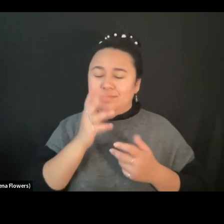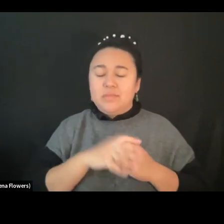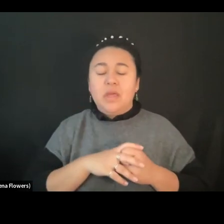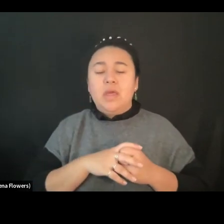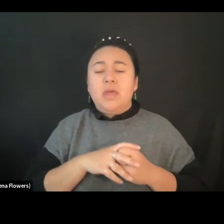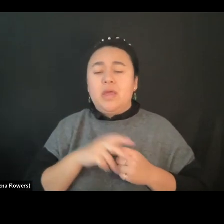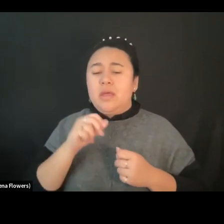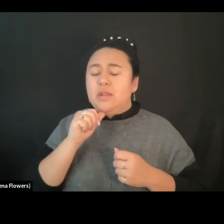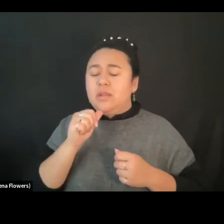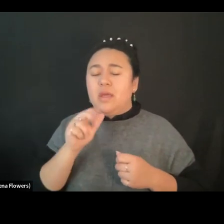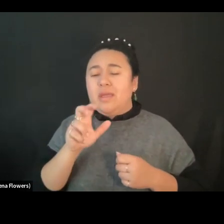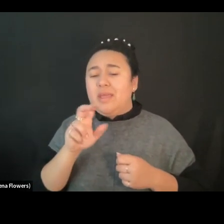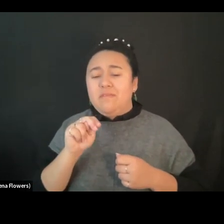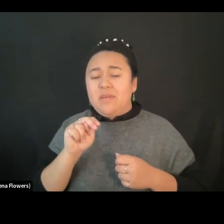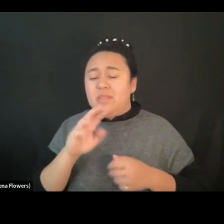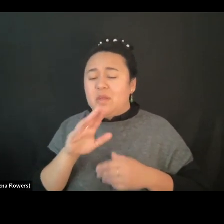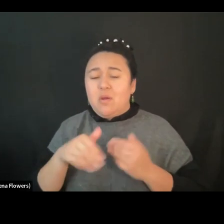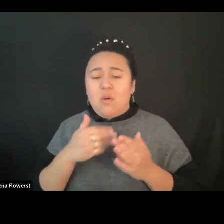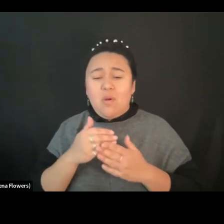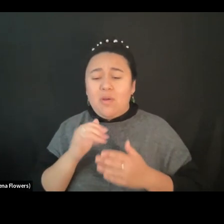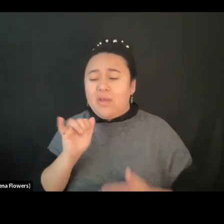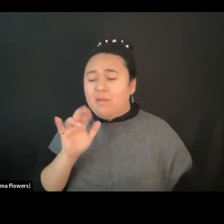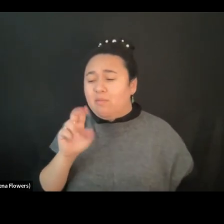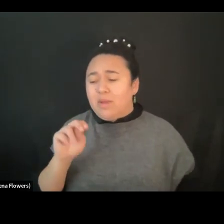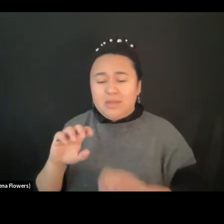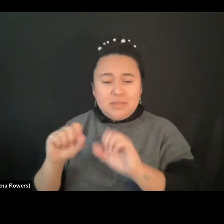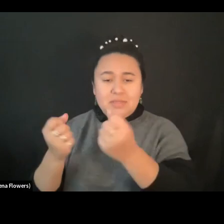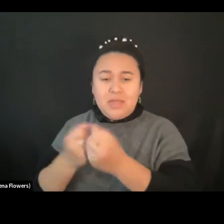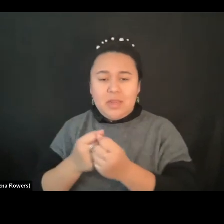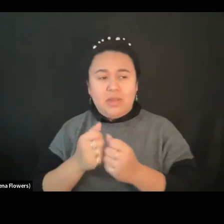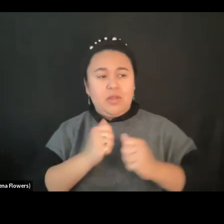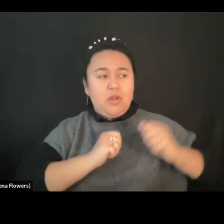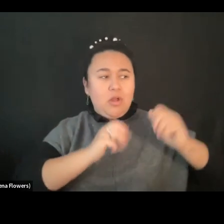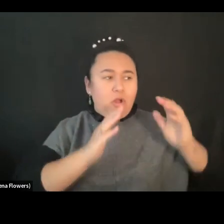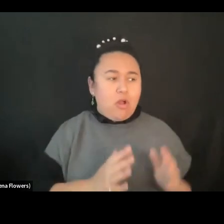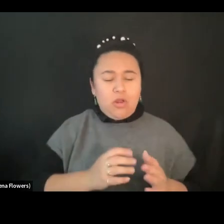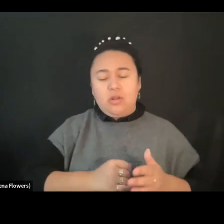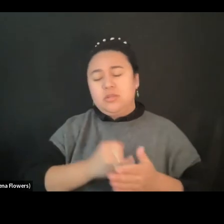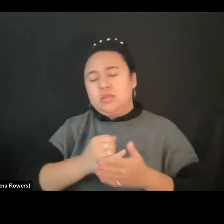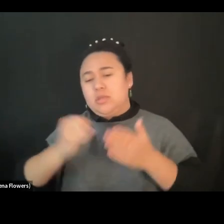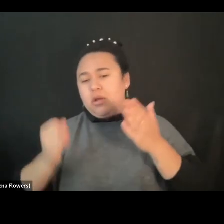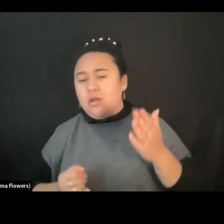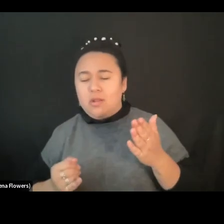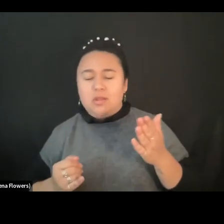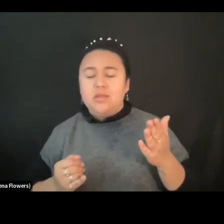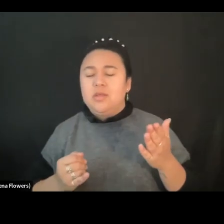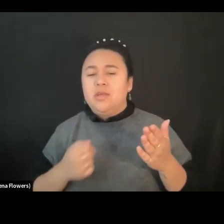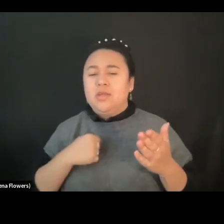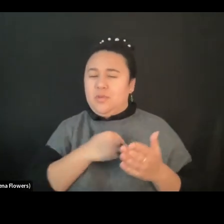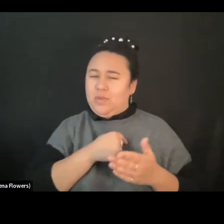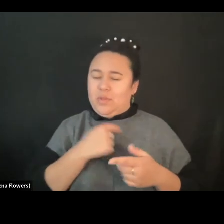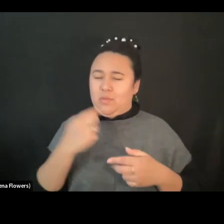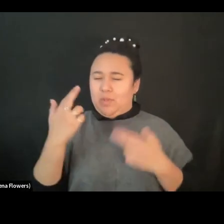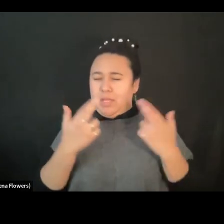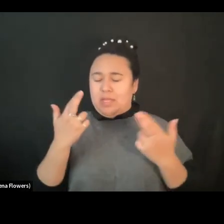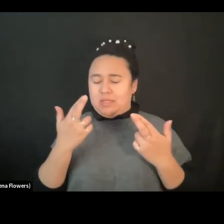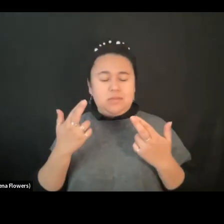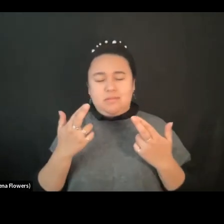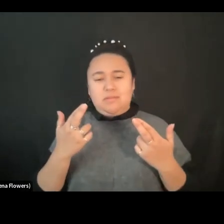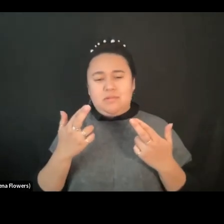but the Iranian theater and theater artists also have came to this understanding that we want bigger changes. They are